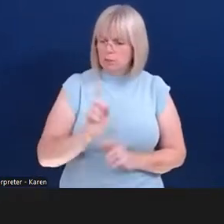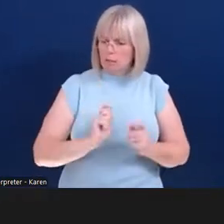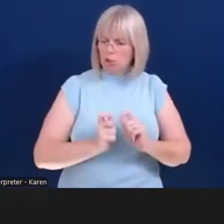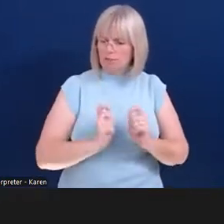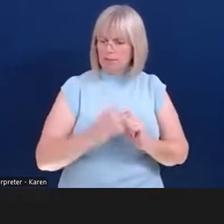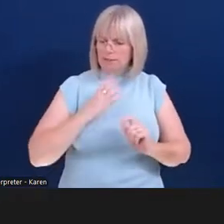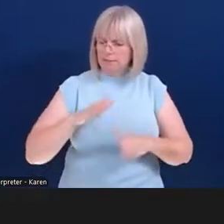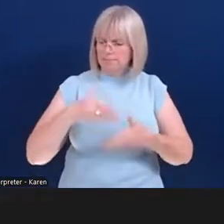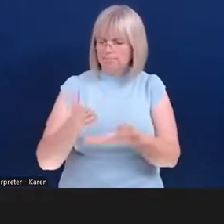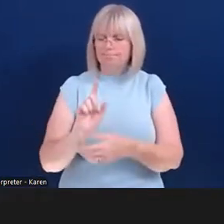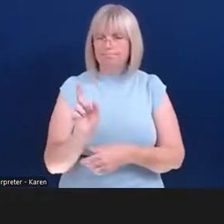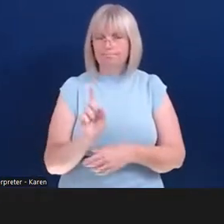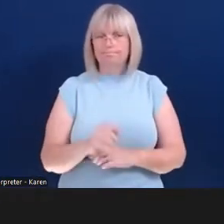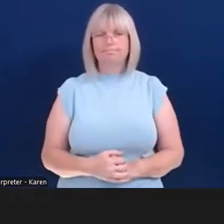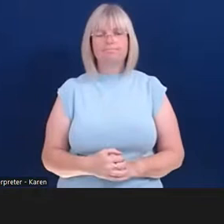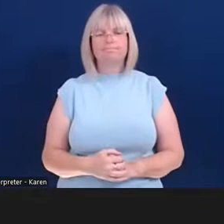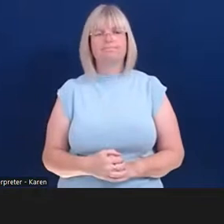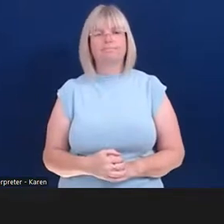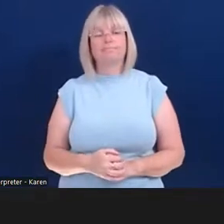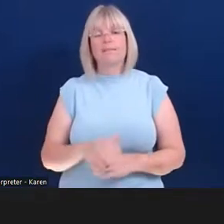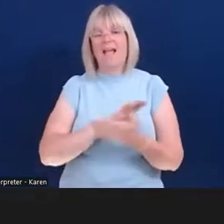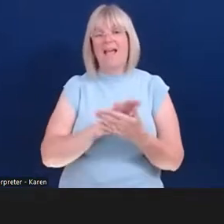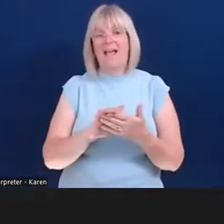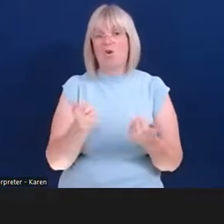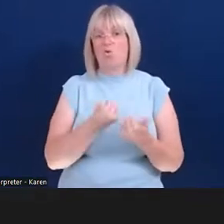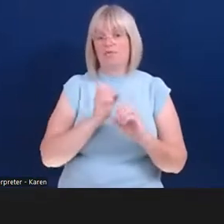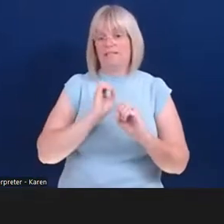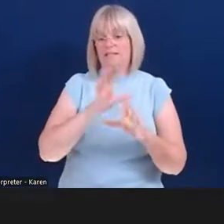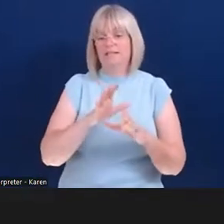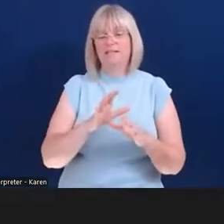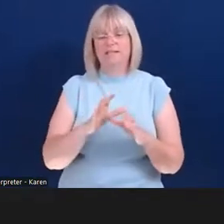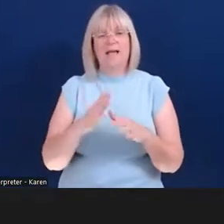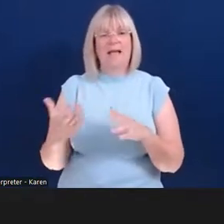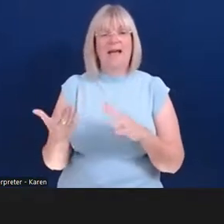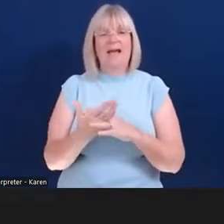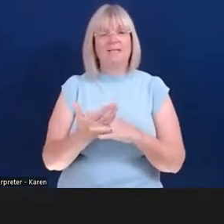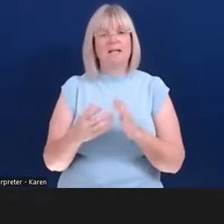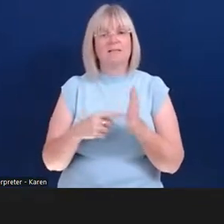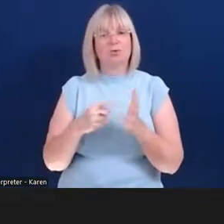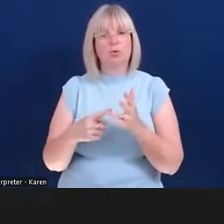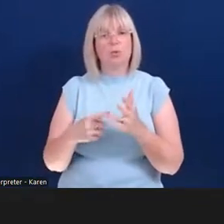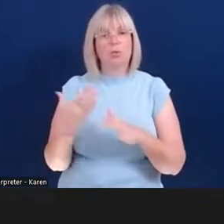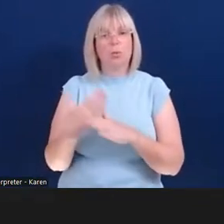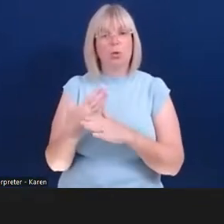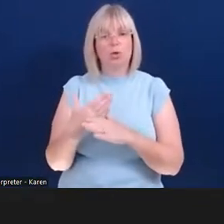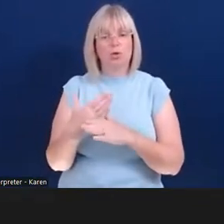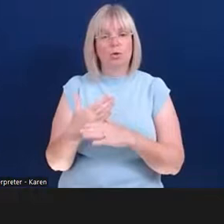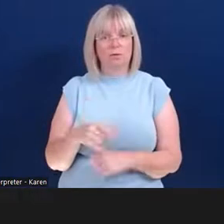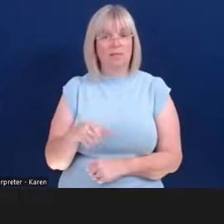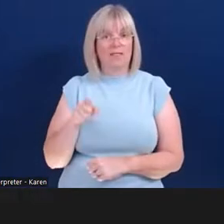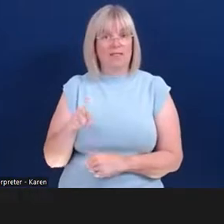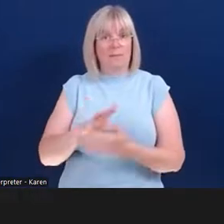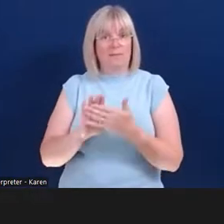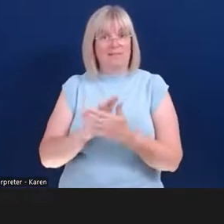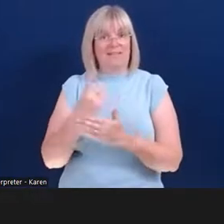From there, Hannah also mentioned access to work, as did Ellie and Maeve. Access to work can enable an individual within the workplace to